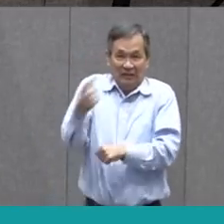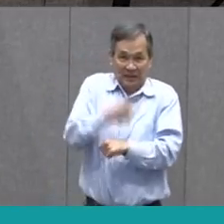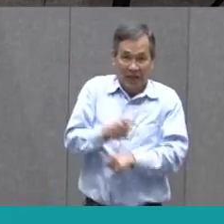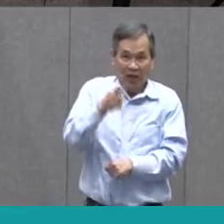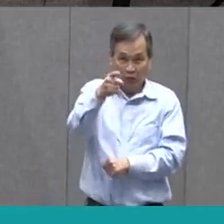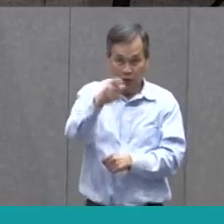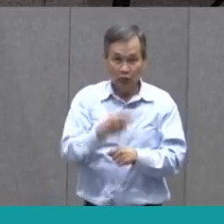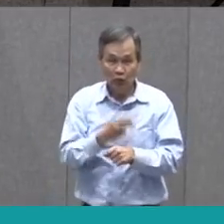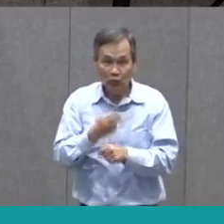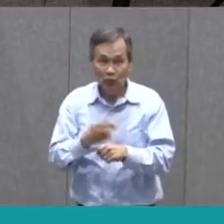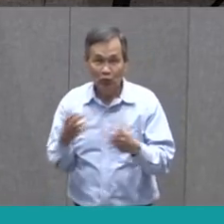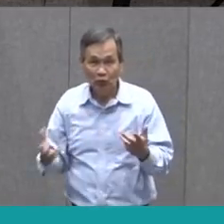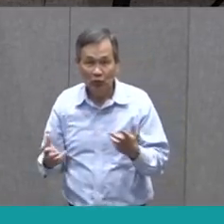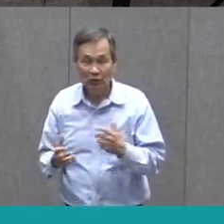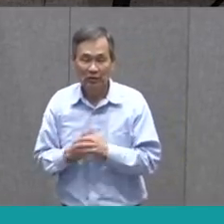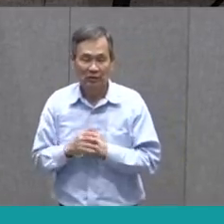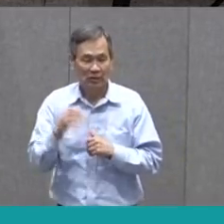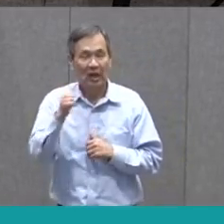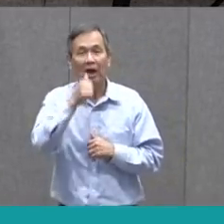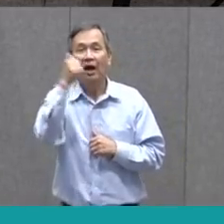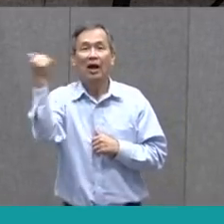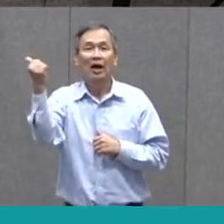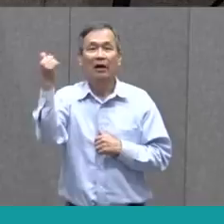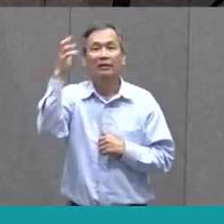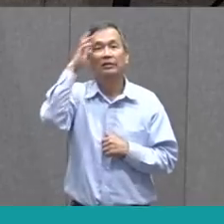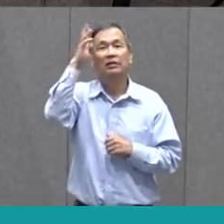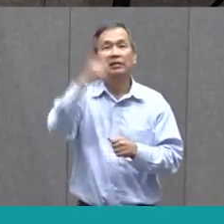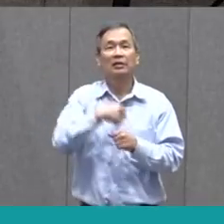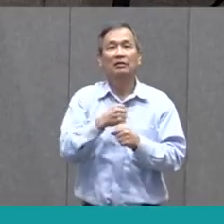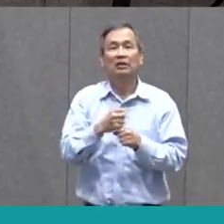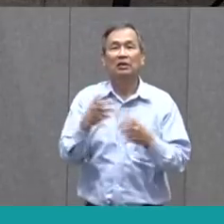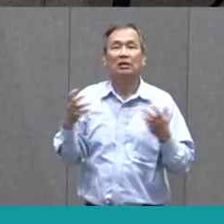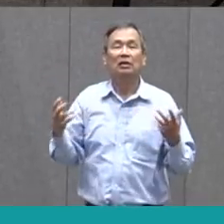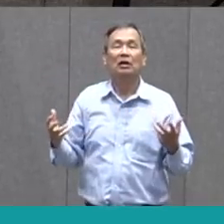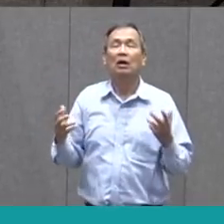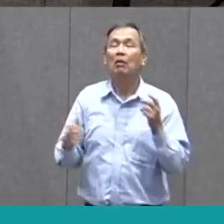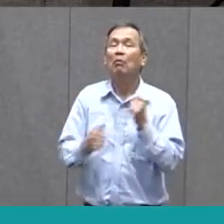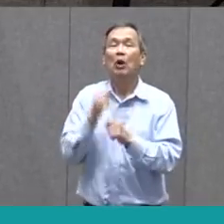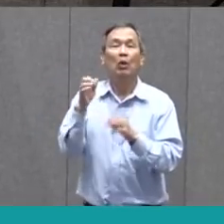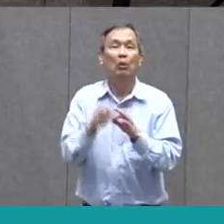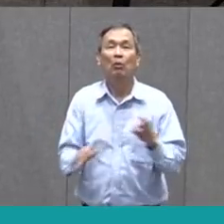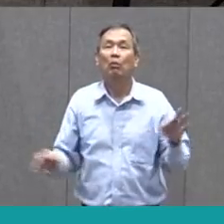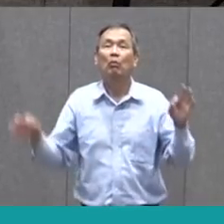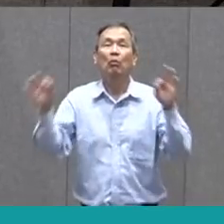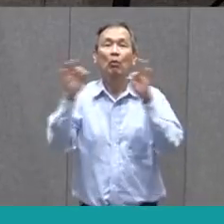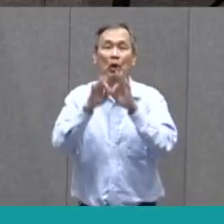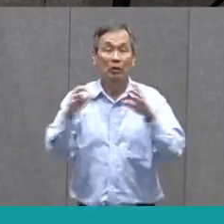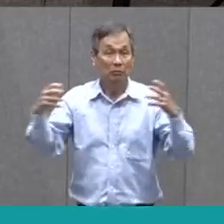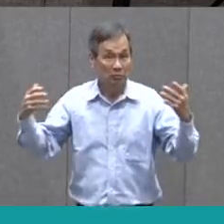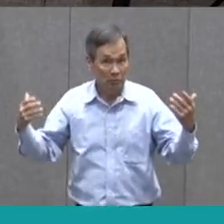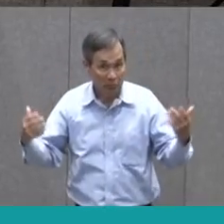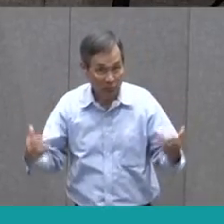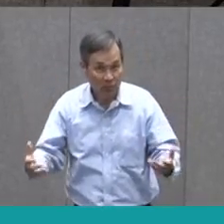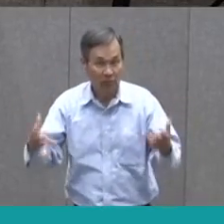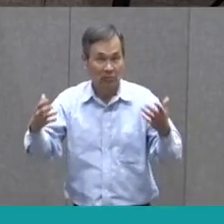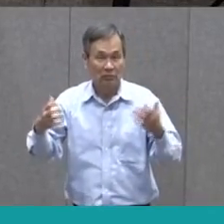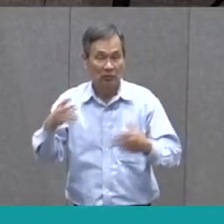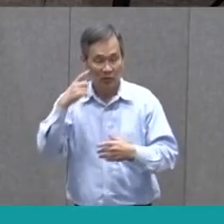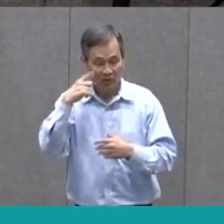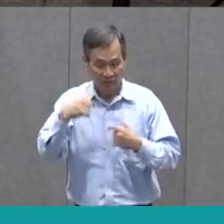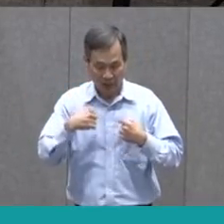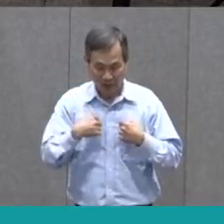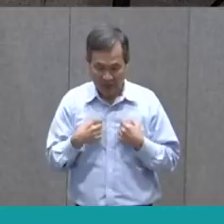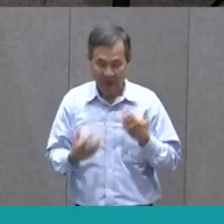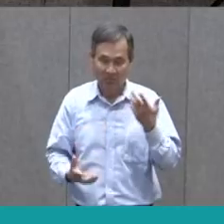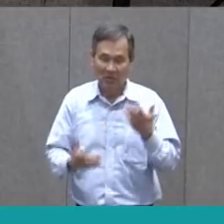Let's talk about some more inventions. One of the most important inventions was, for me, is